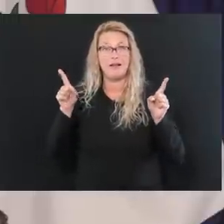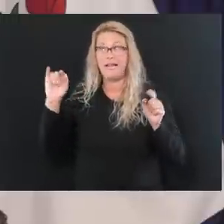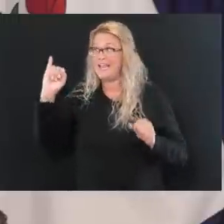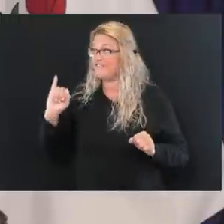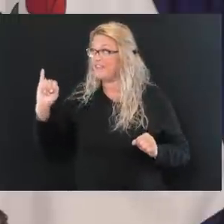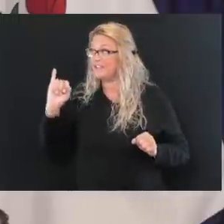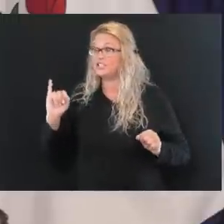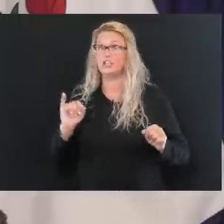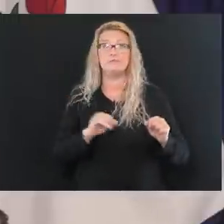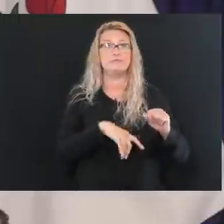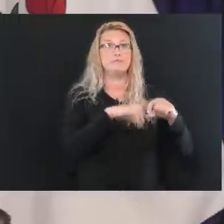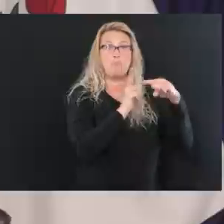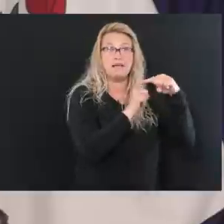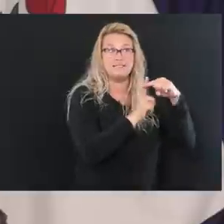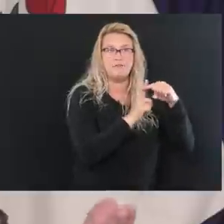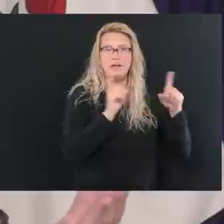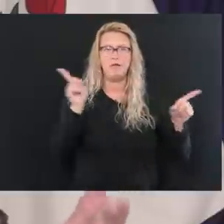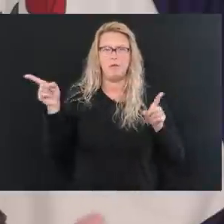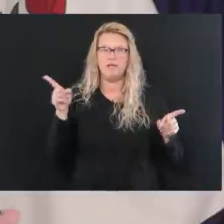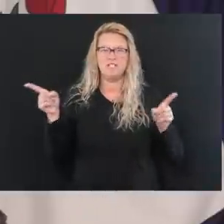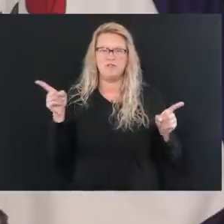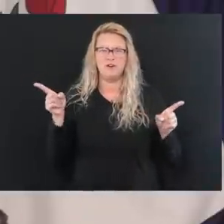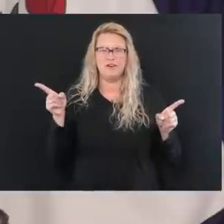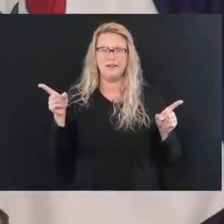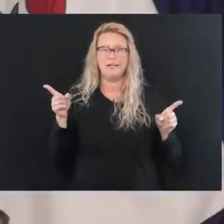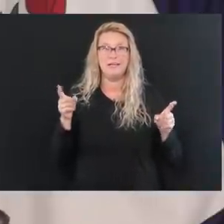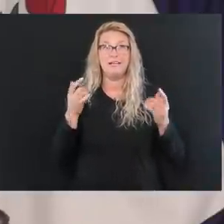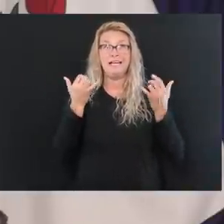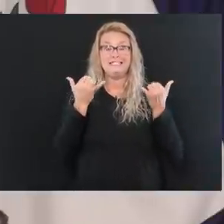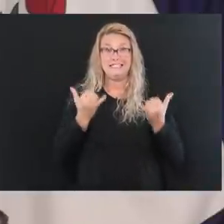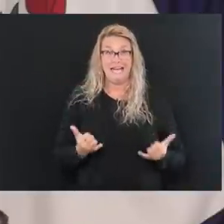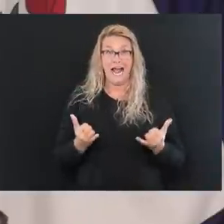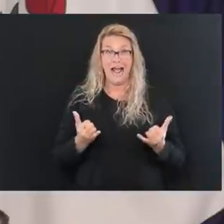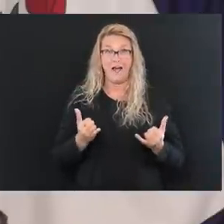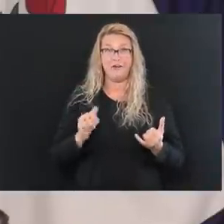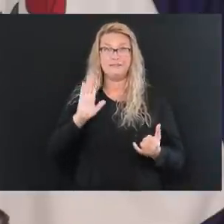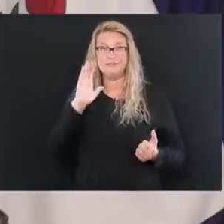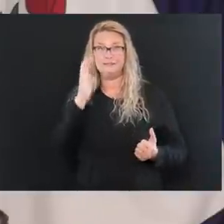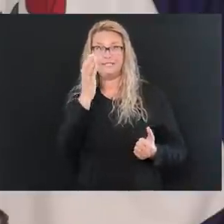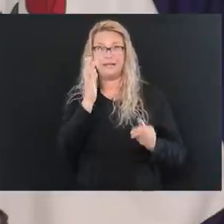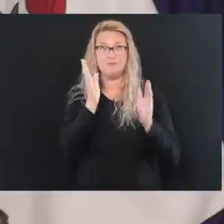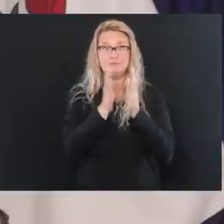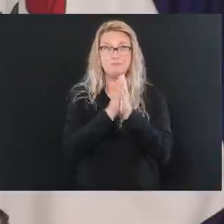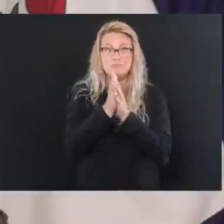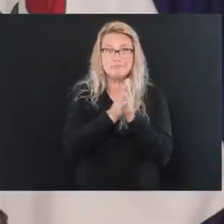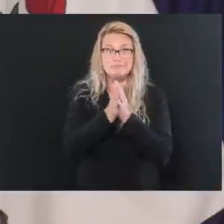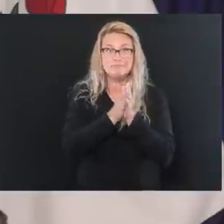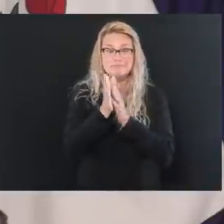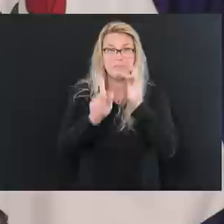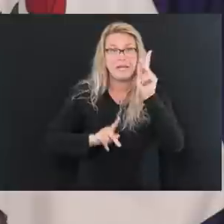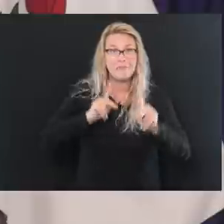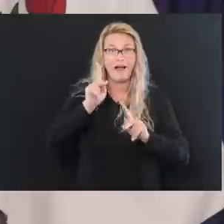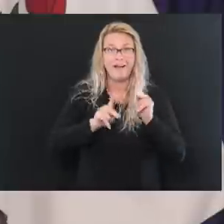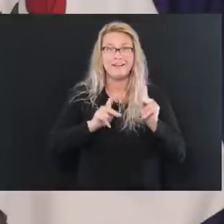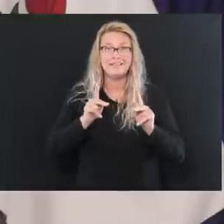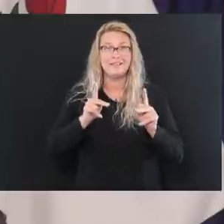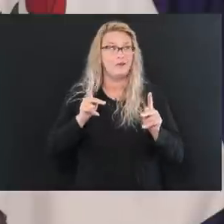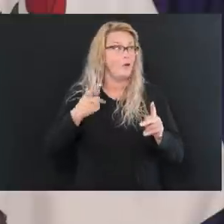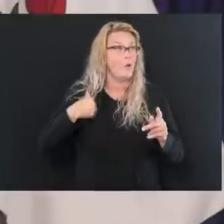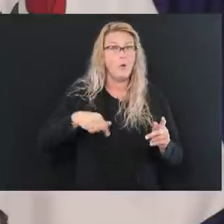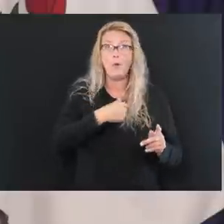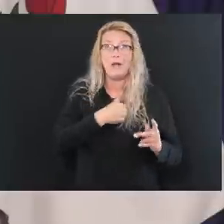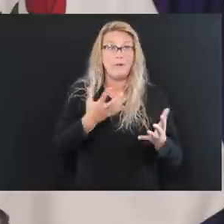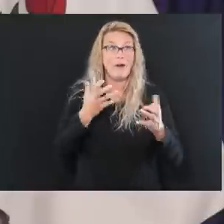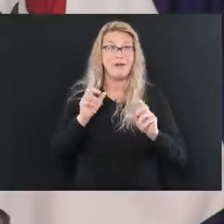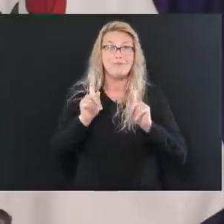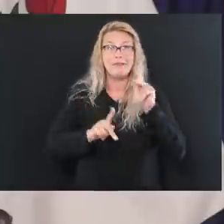And so in that, now we've got a movement on to where people we're trying, we're trying everything that we can try,